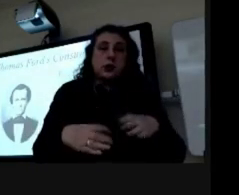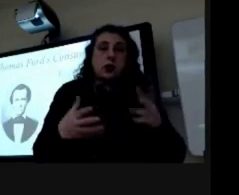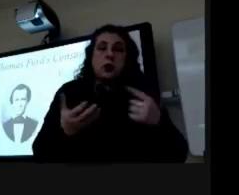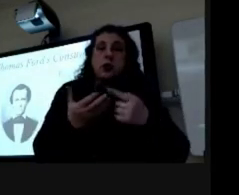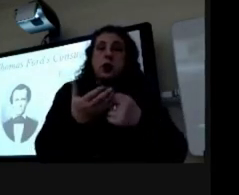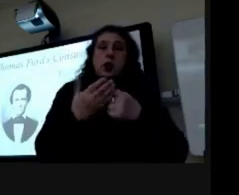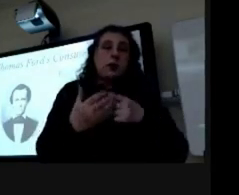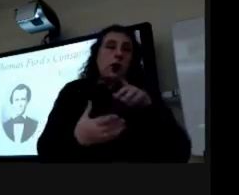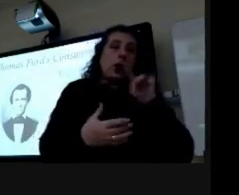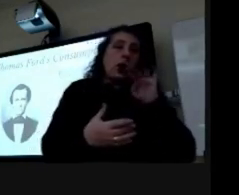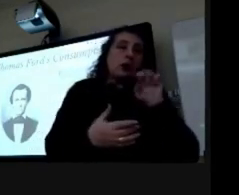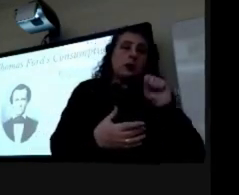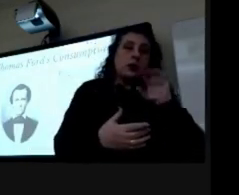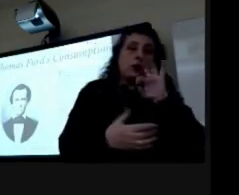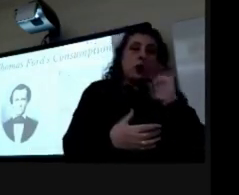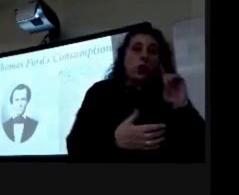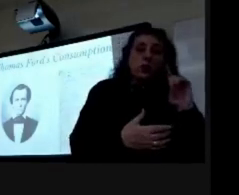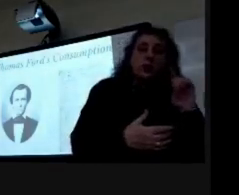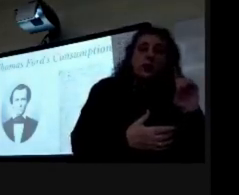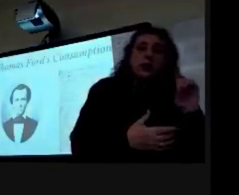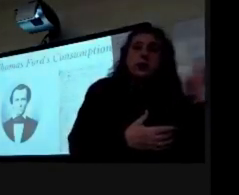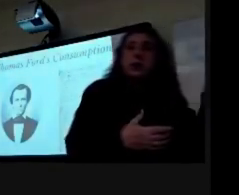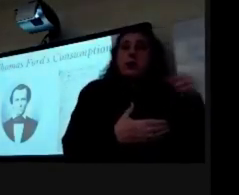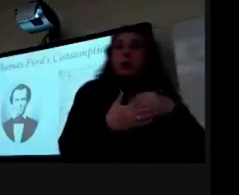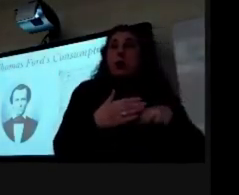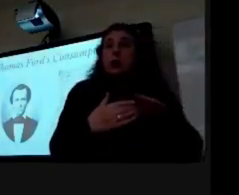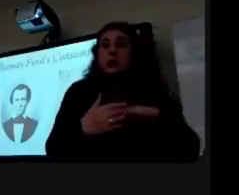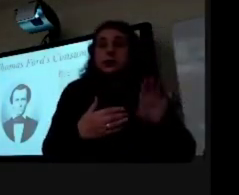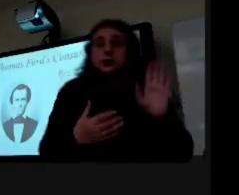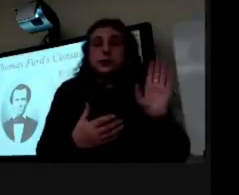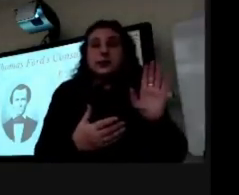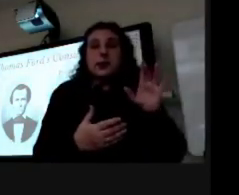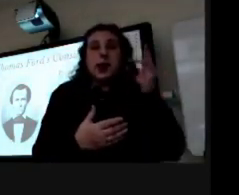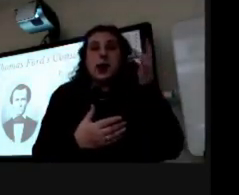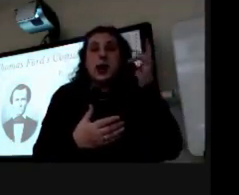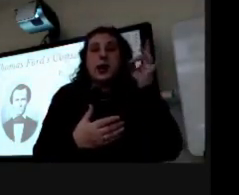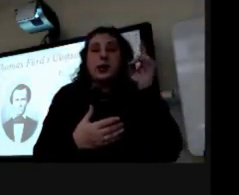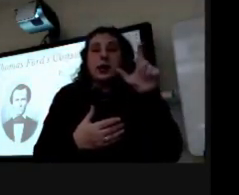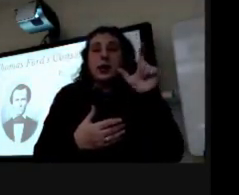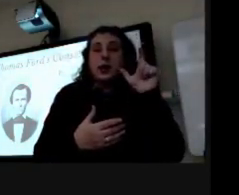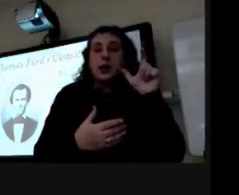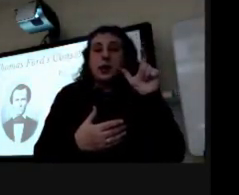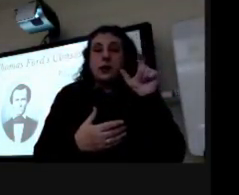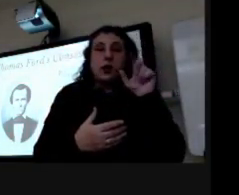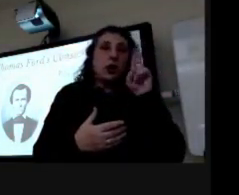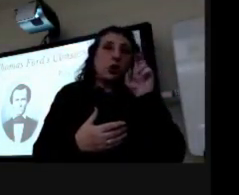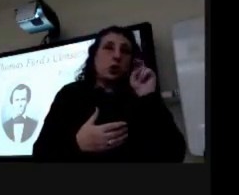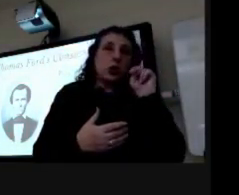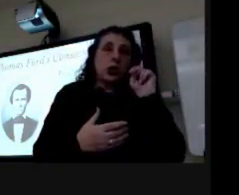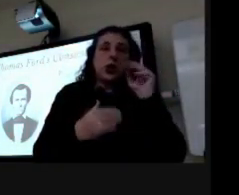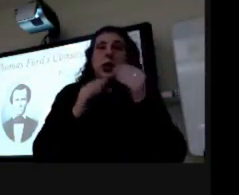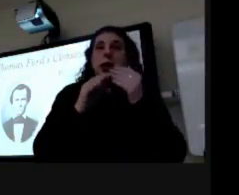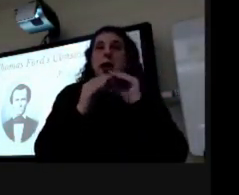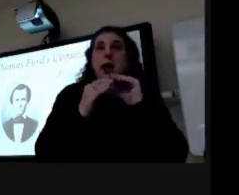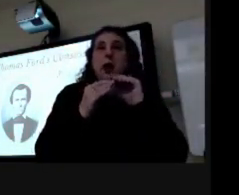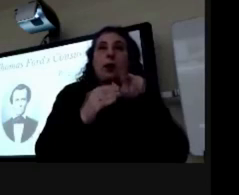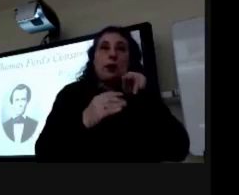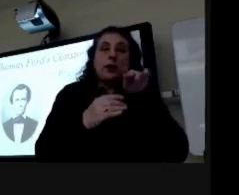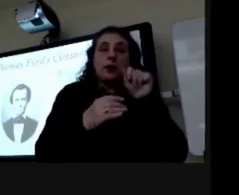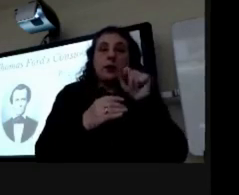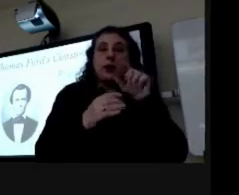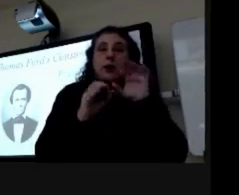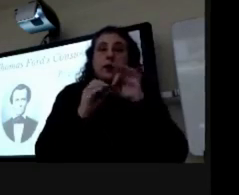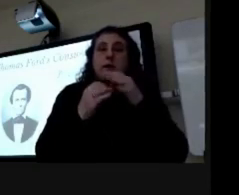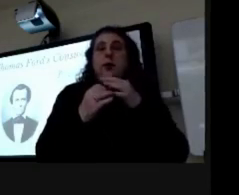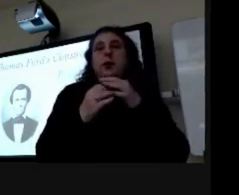about him a little bit uh he was born in 1800 in union town pennsylvania and his